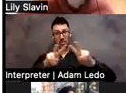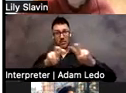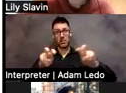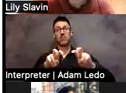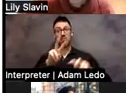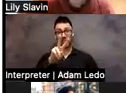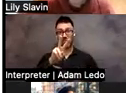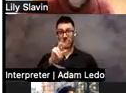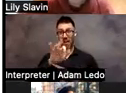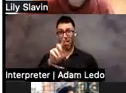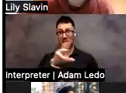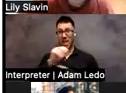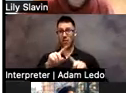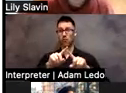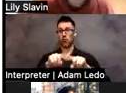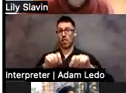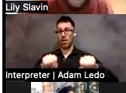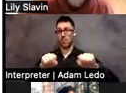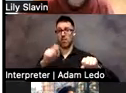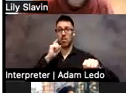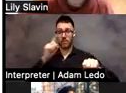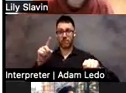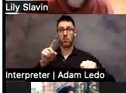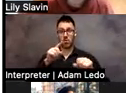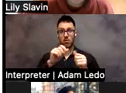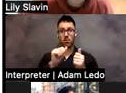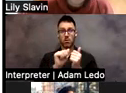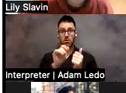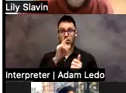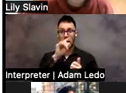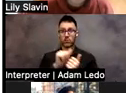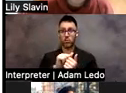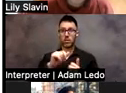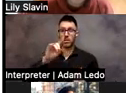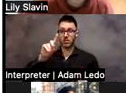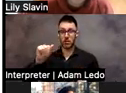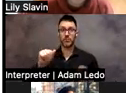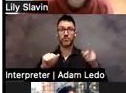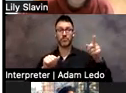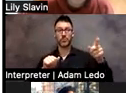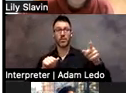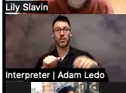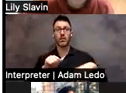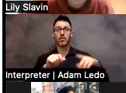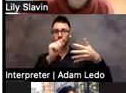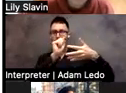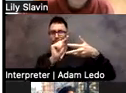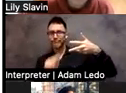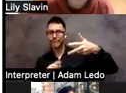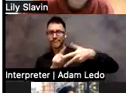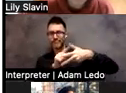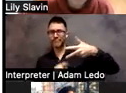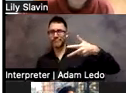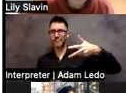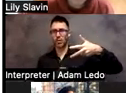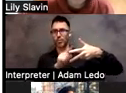and severe disabilities. So you could use these. So for example, the Test of Gross Motor Development, the Brockport Fitness Test, and the APs are